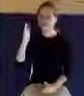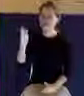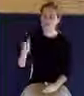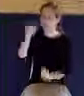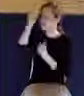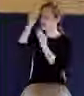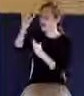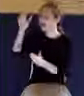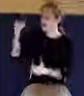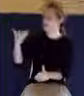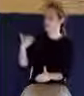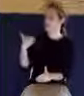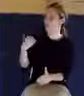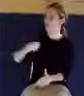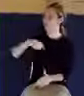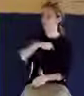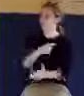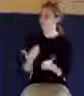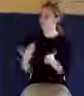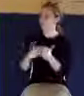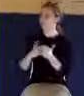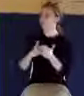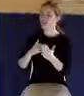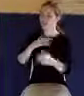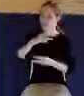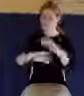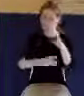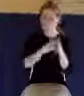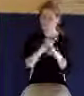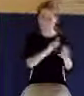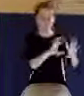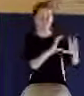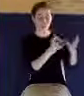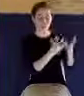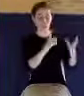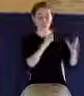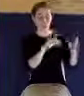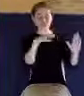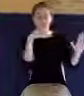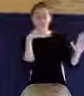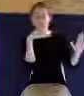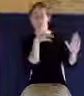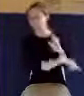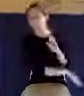how this world, the direction it's going, the fallenness of this world,